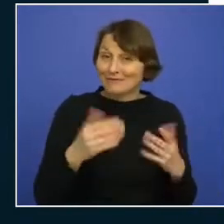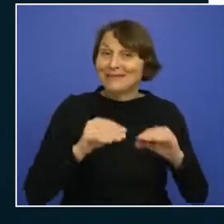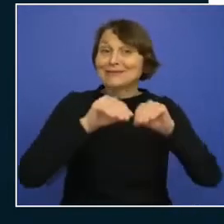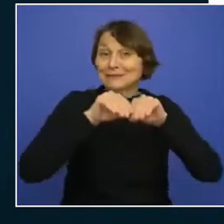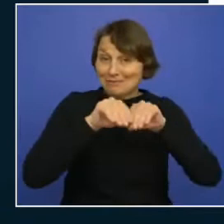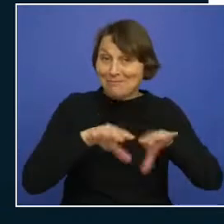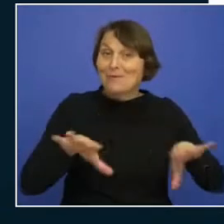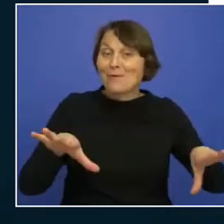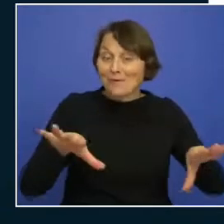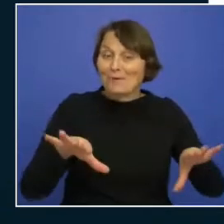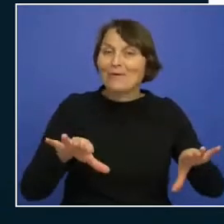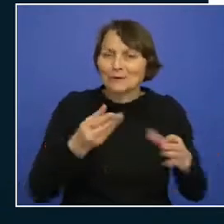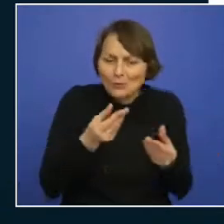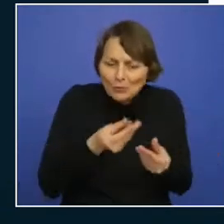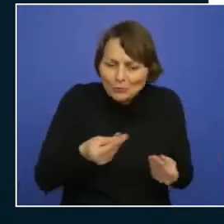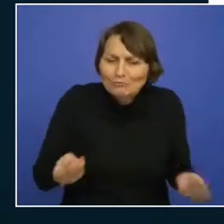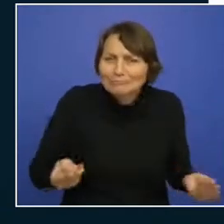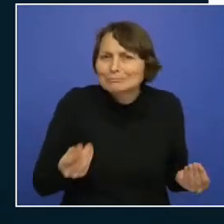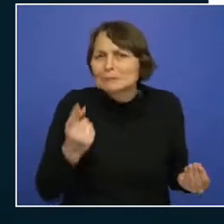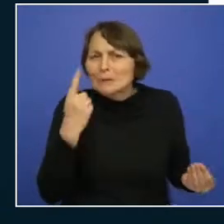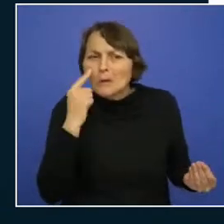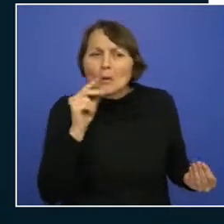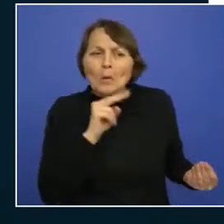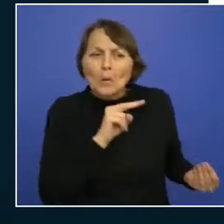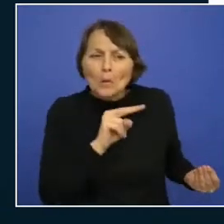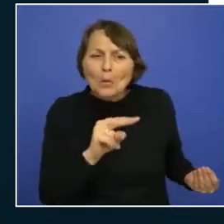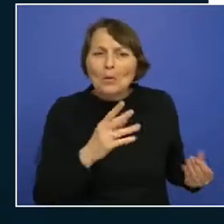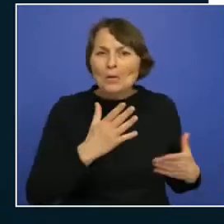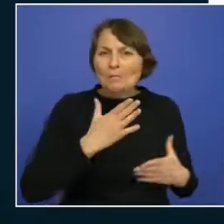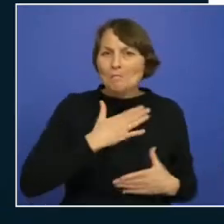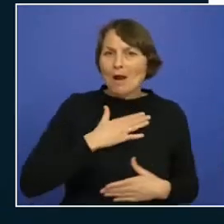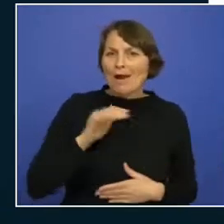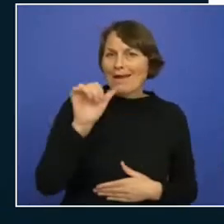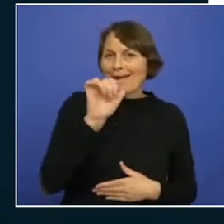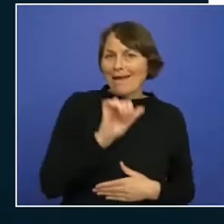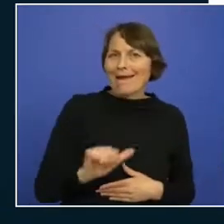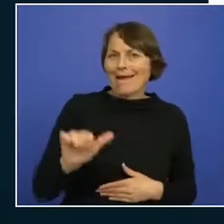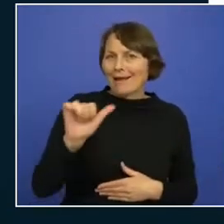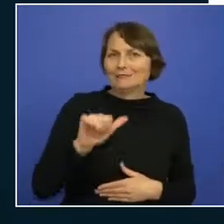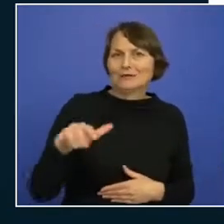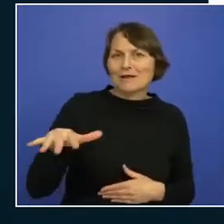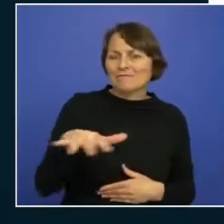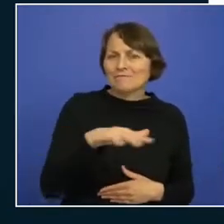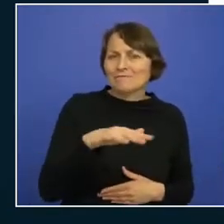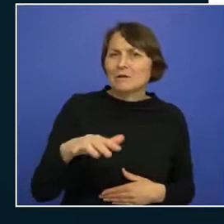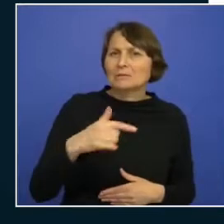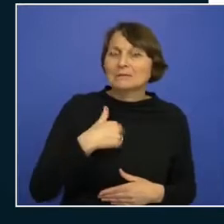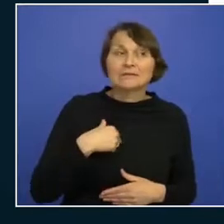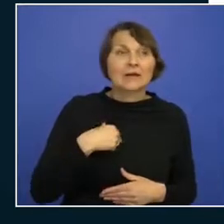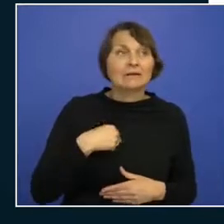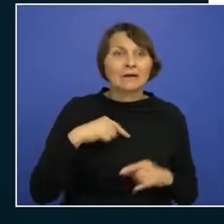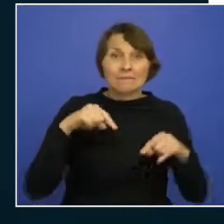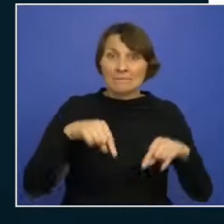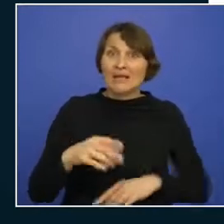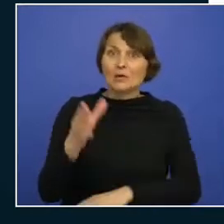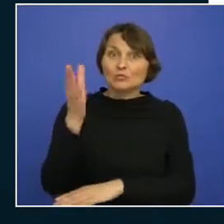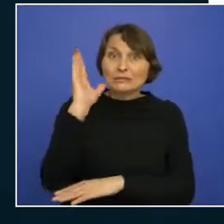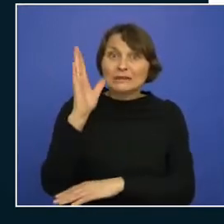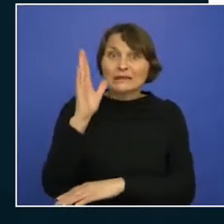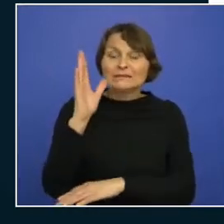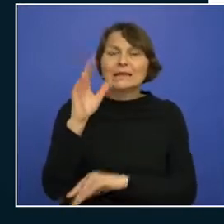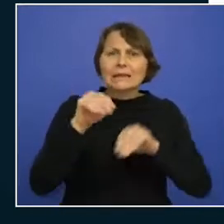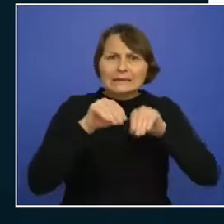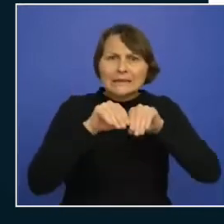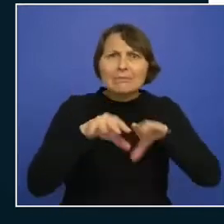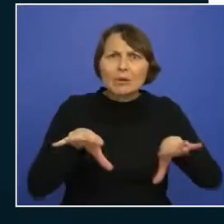resources we're going to take a look at inside my own Azure environment because I don't want to do the deployment while I'm presenting for obvious